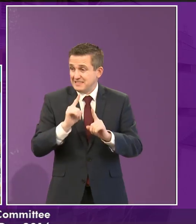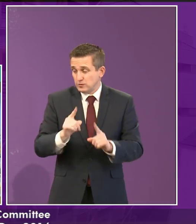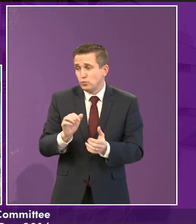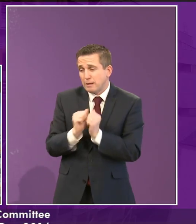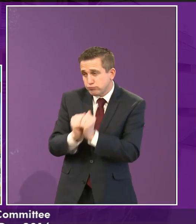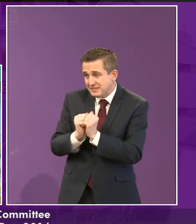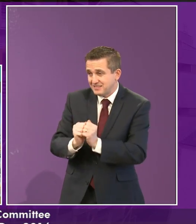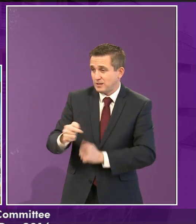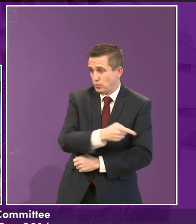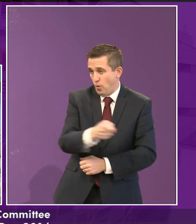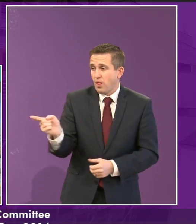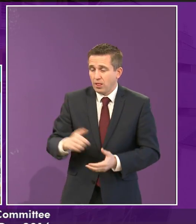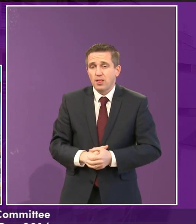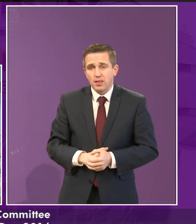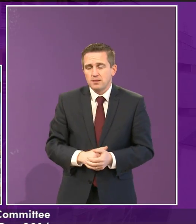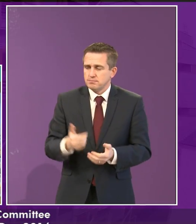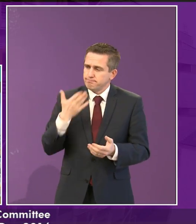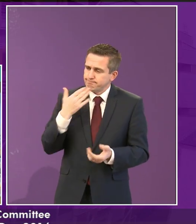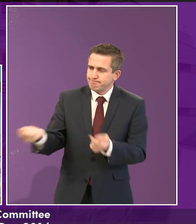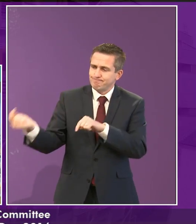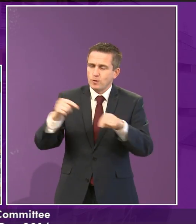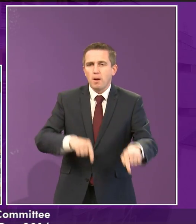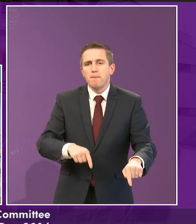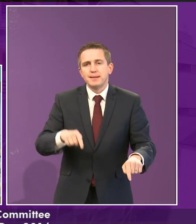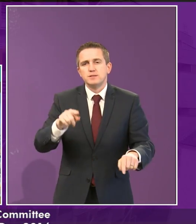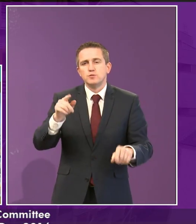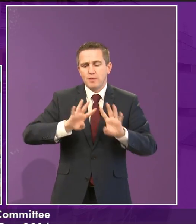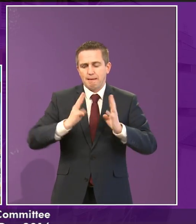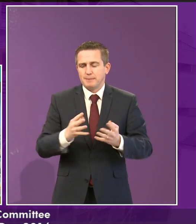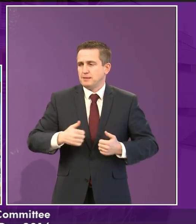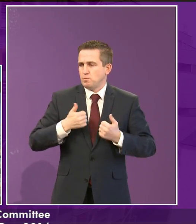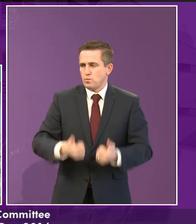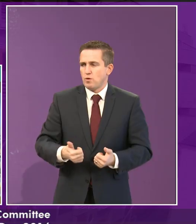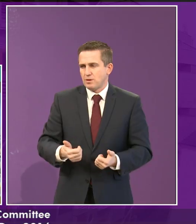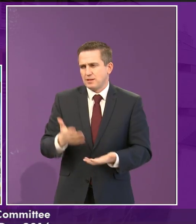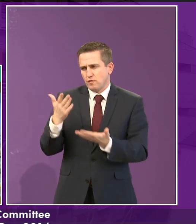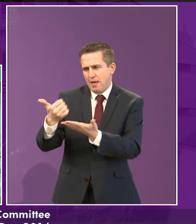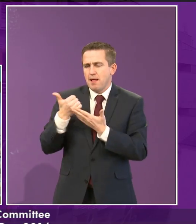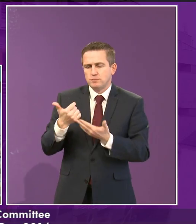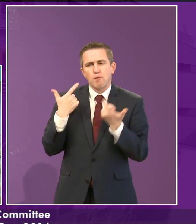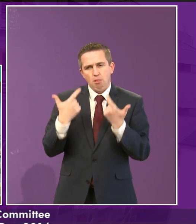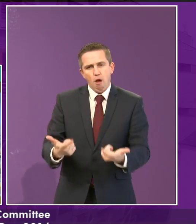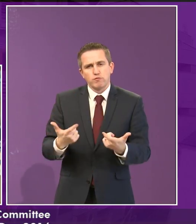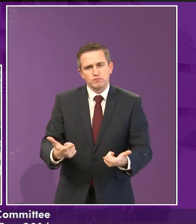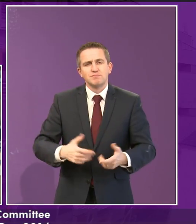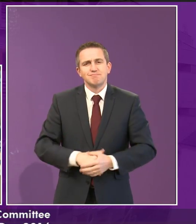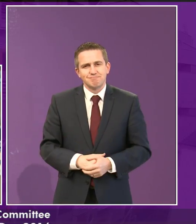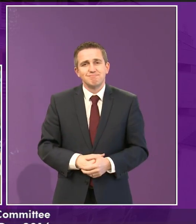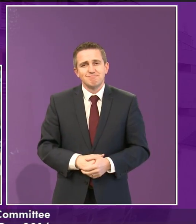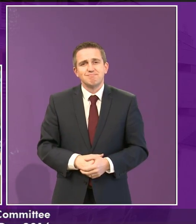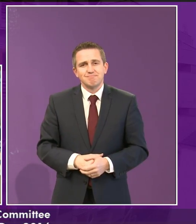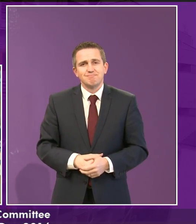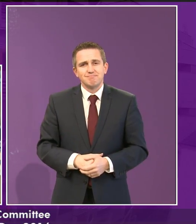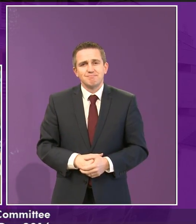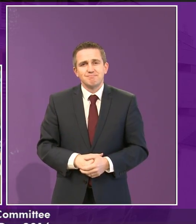are. And thank you so much for coming to committee this morning, because you've really helped us. And I think